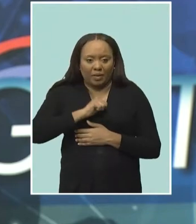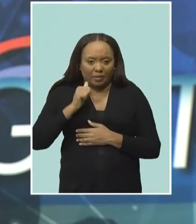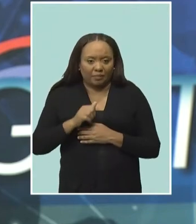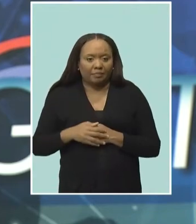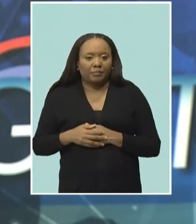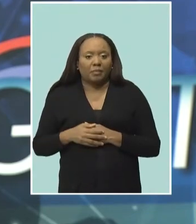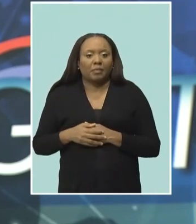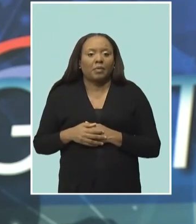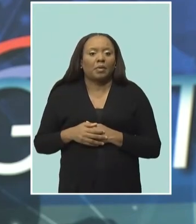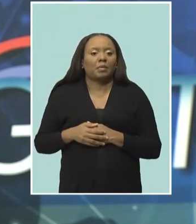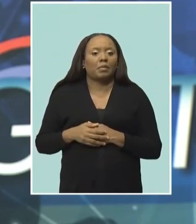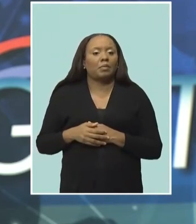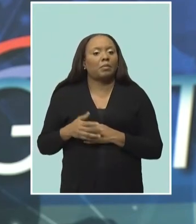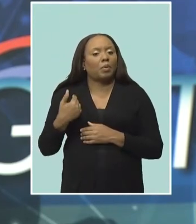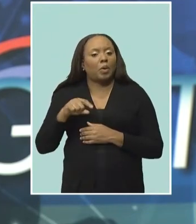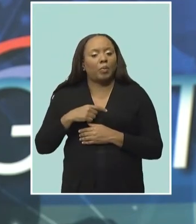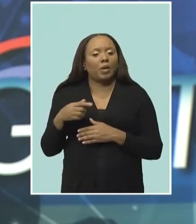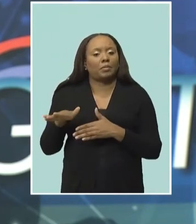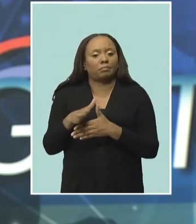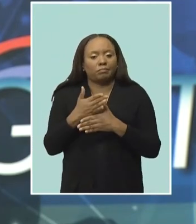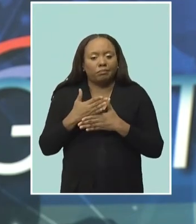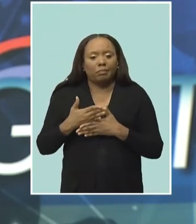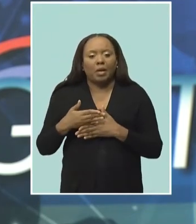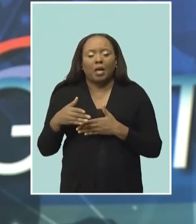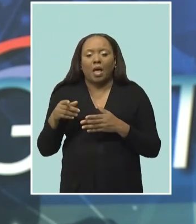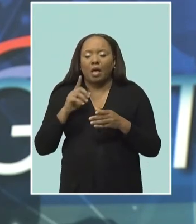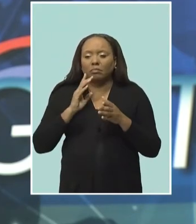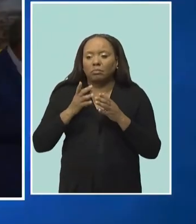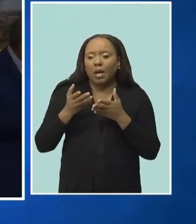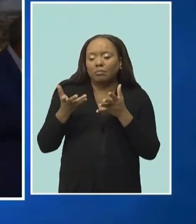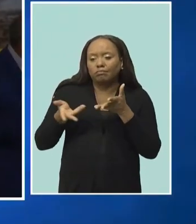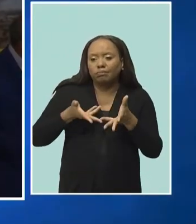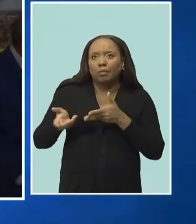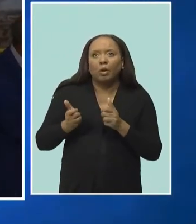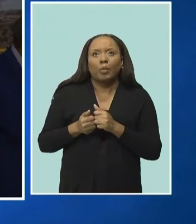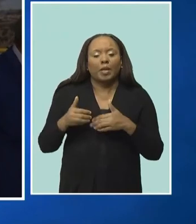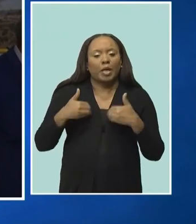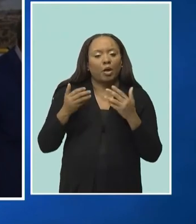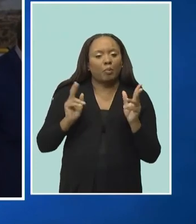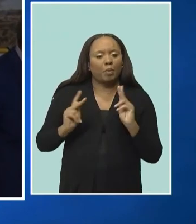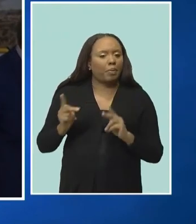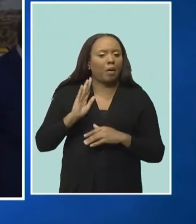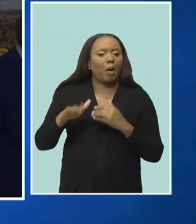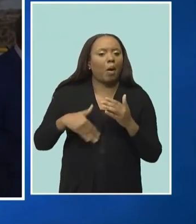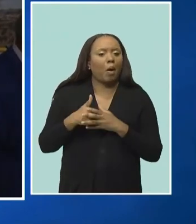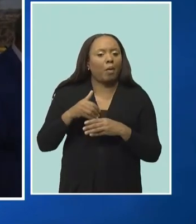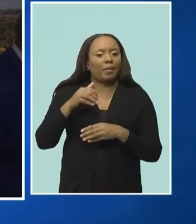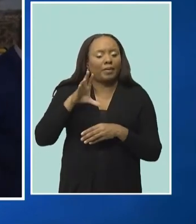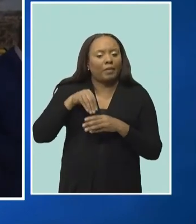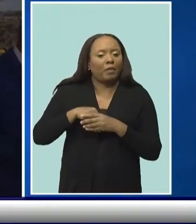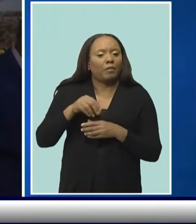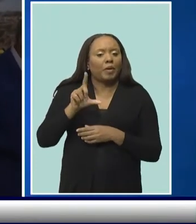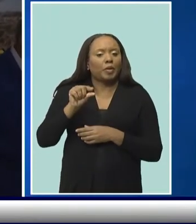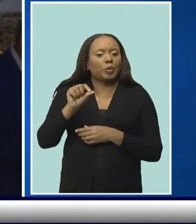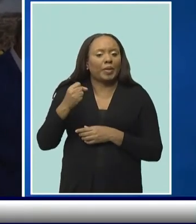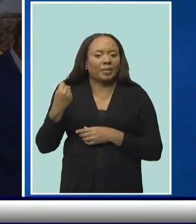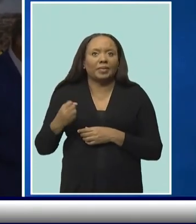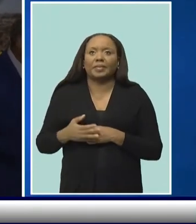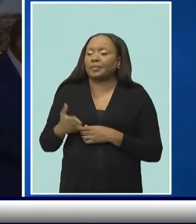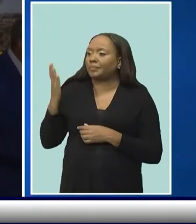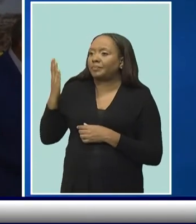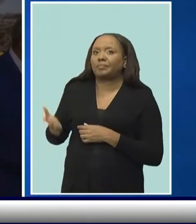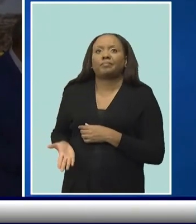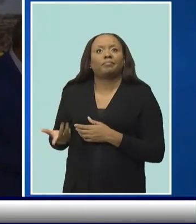20s, about their experience in the program. It was hard at some points because you are thrown in scenarios and situations